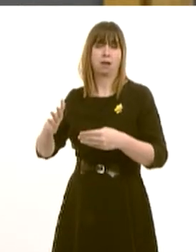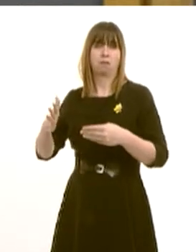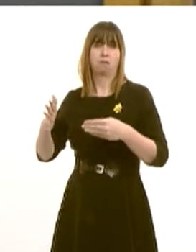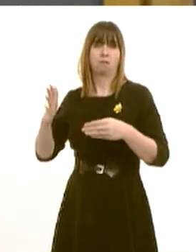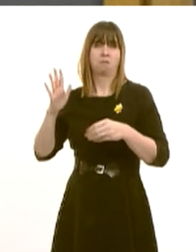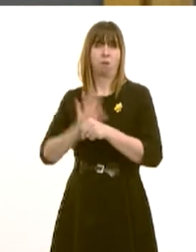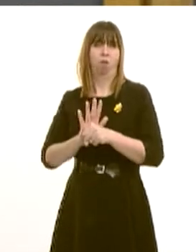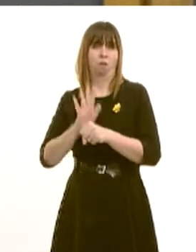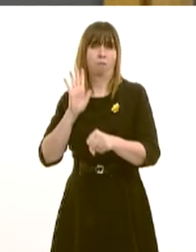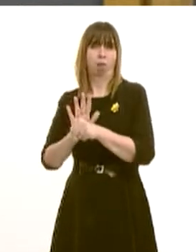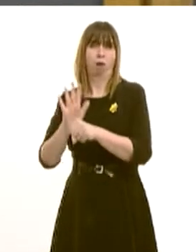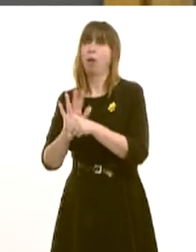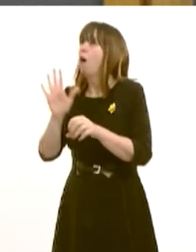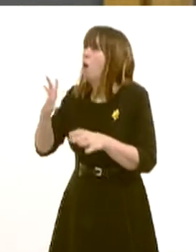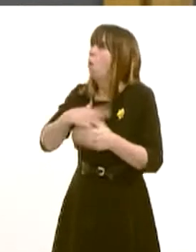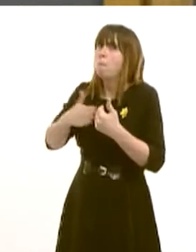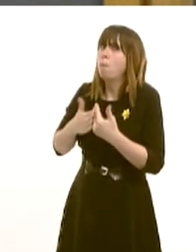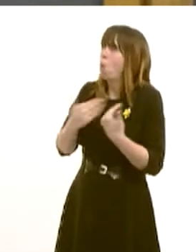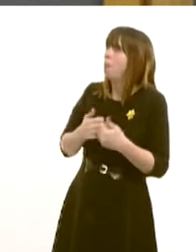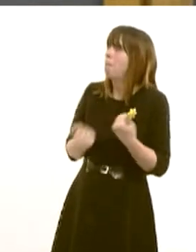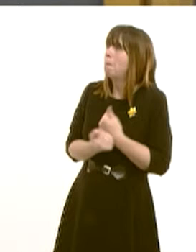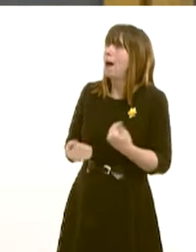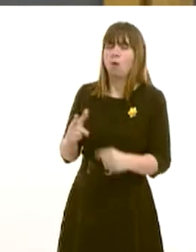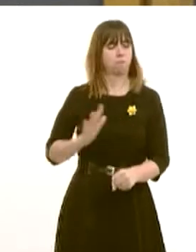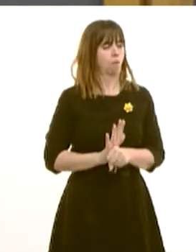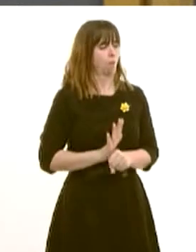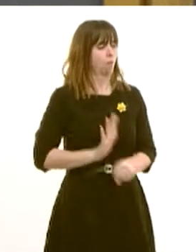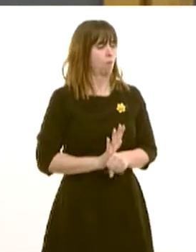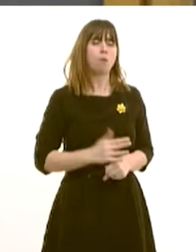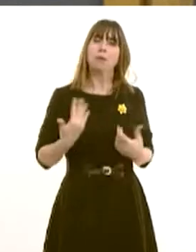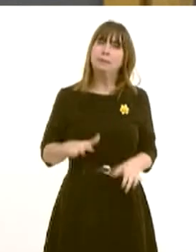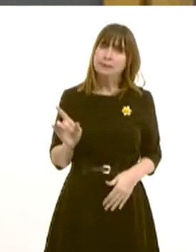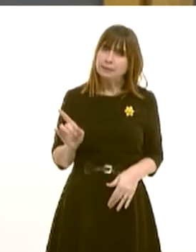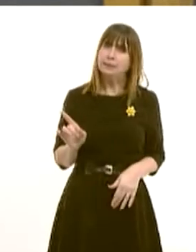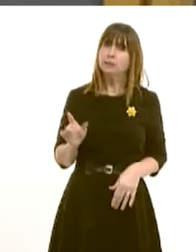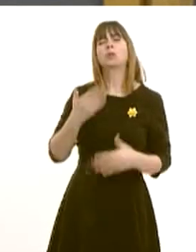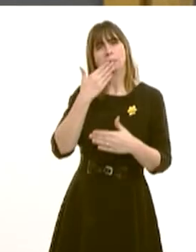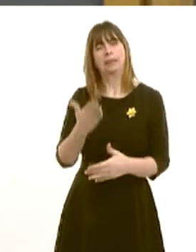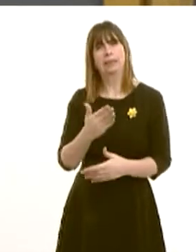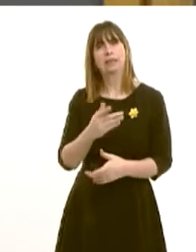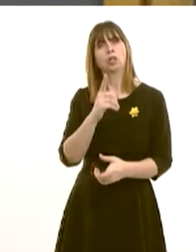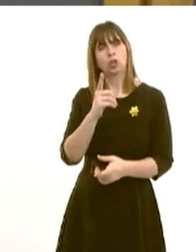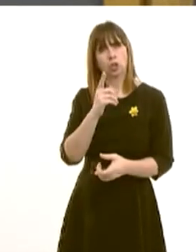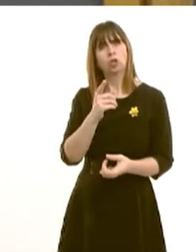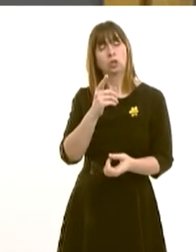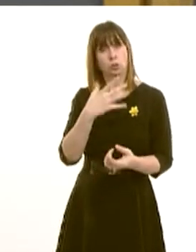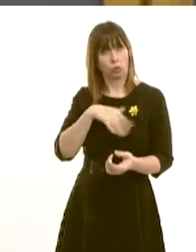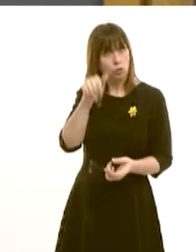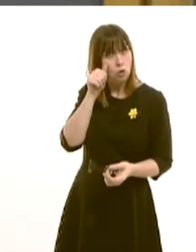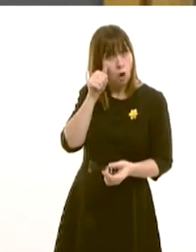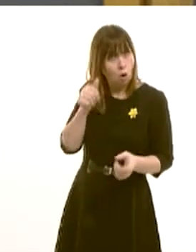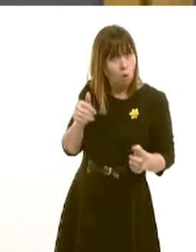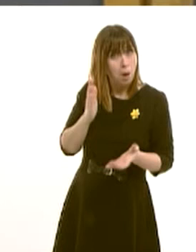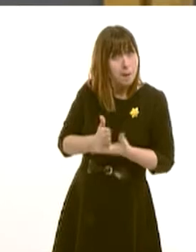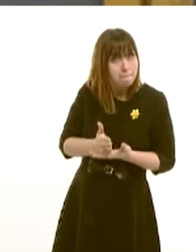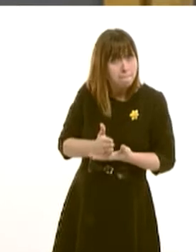on Wales' devolution journey. Can you then give us an assurance today, First Minister, that the current position of the Welsh